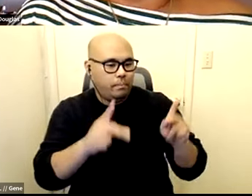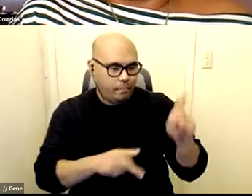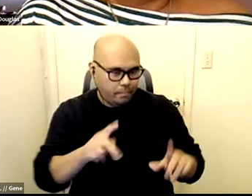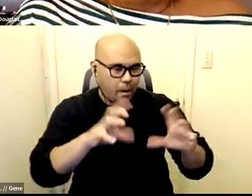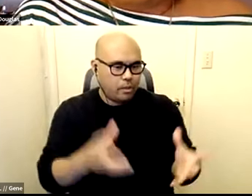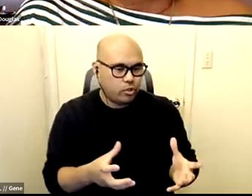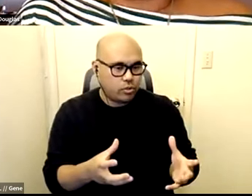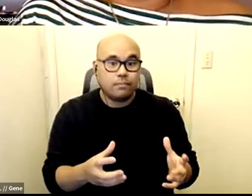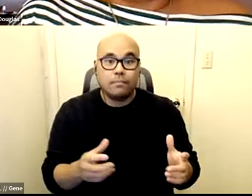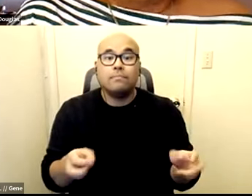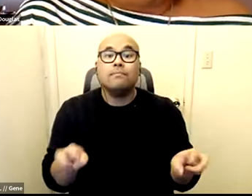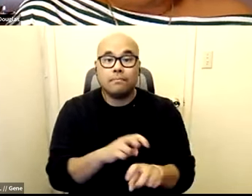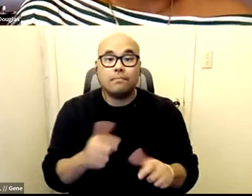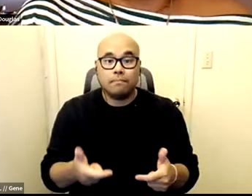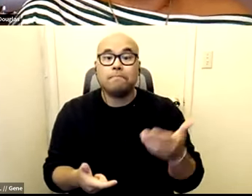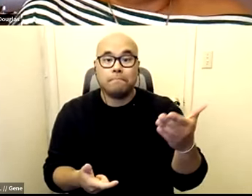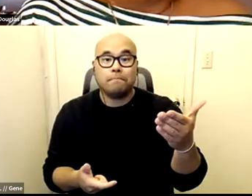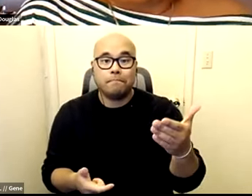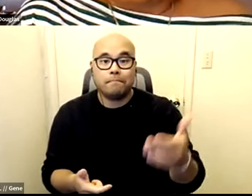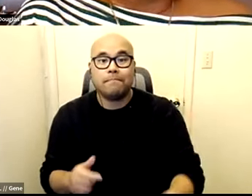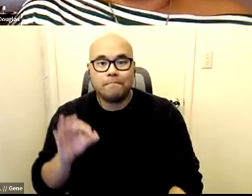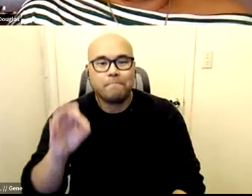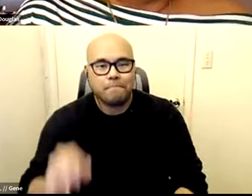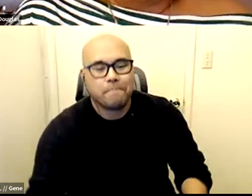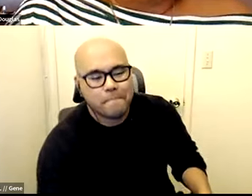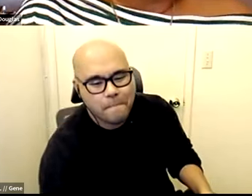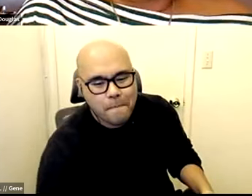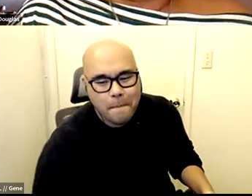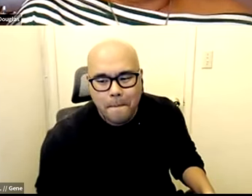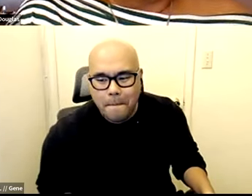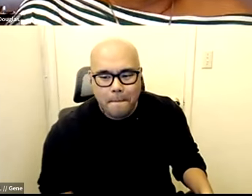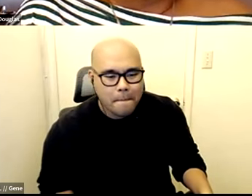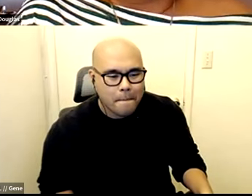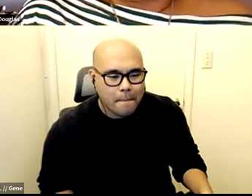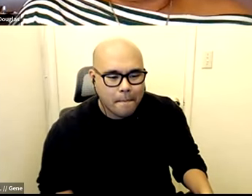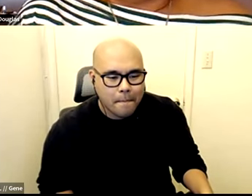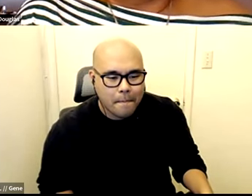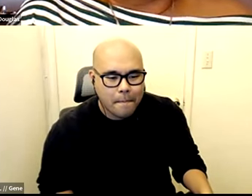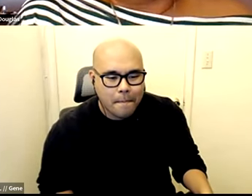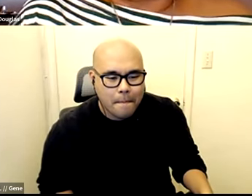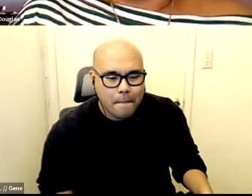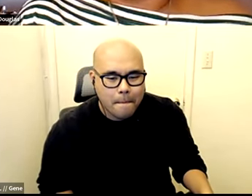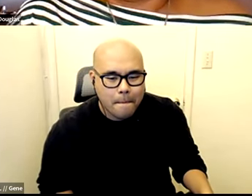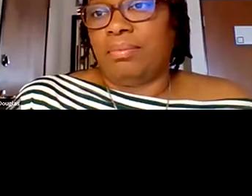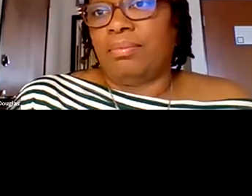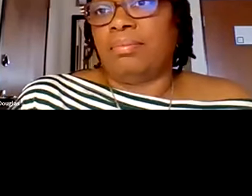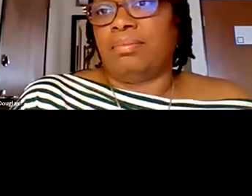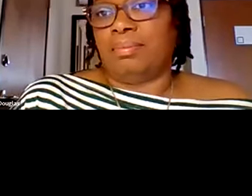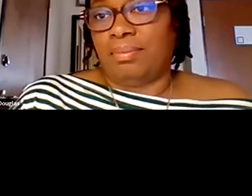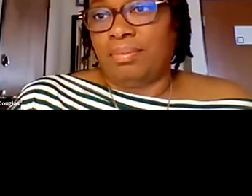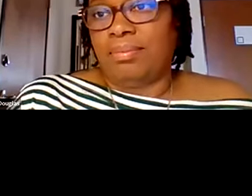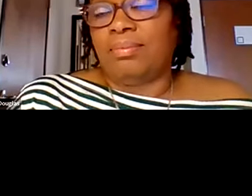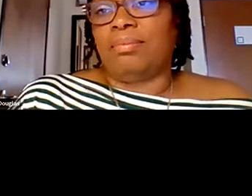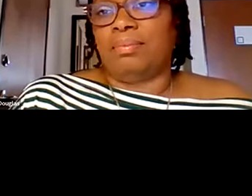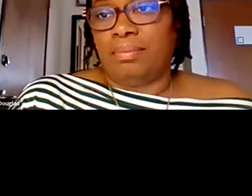actually is behind whatever the thing it's like despite the narrative despite whatever the framing might look like you peek back behind that